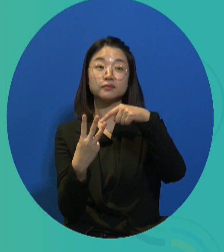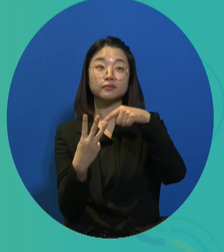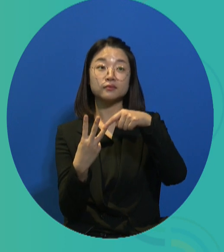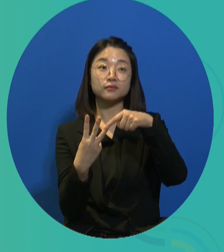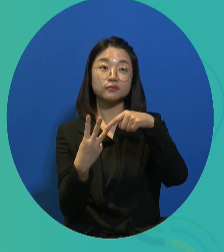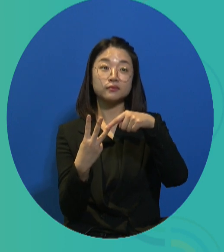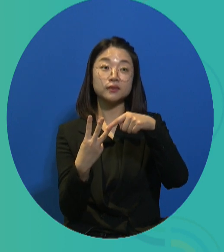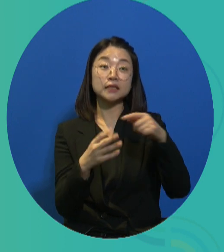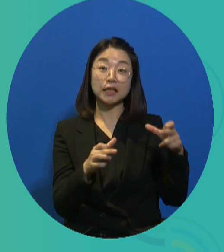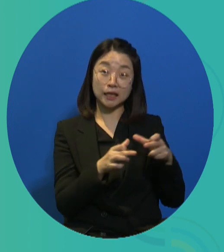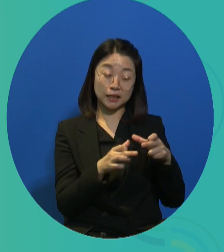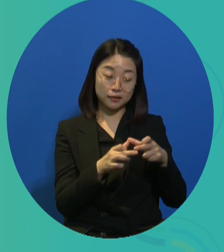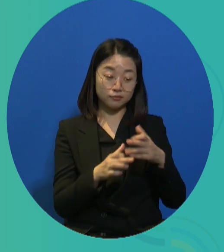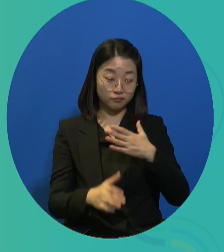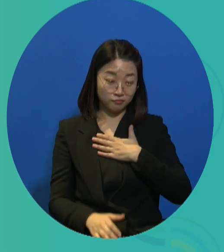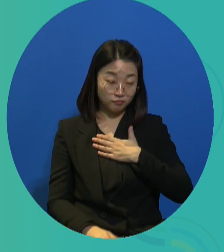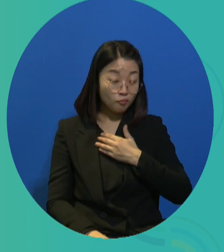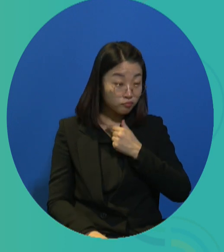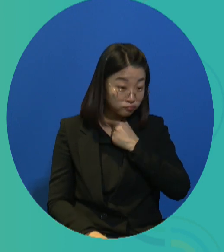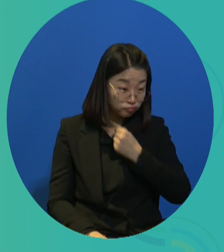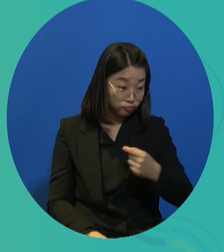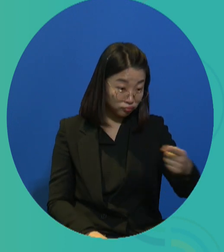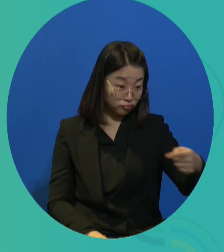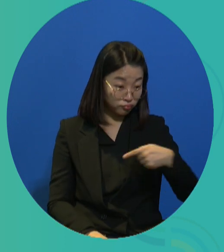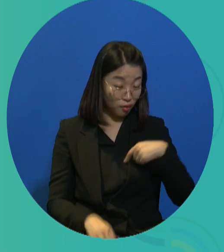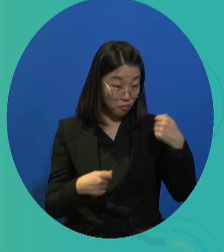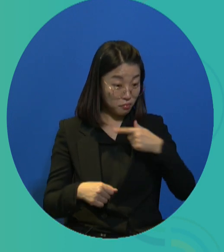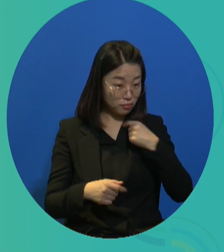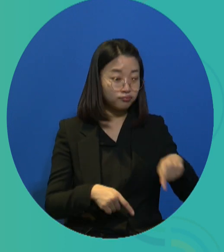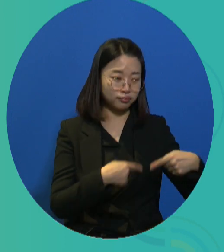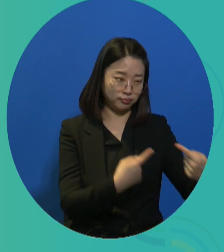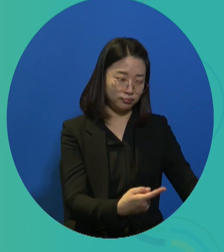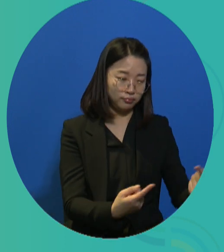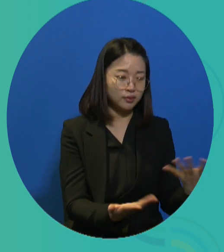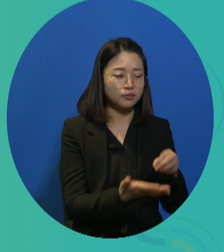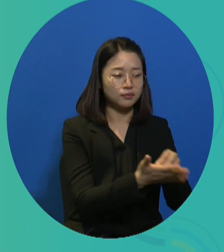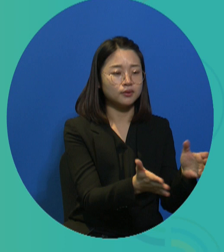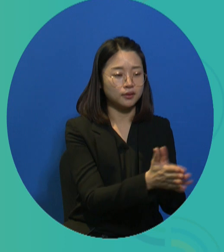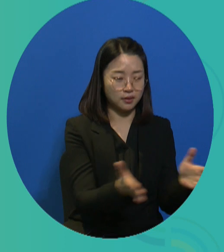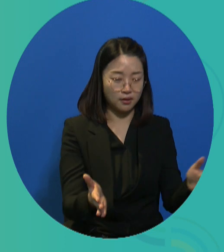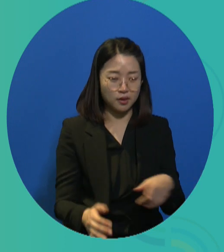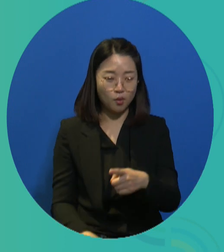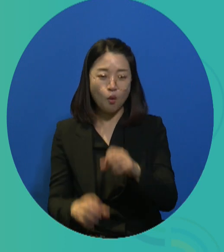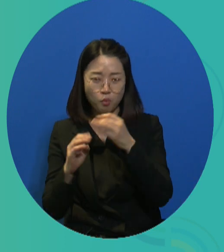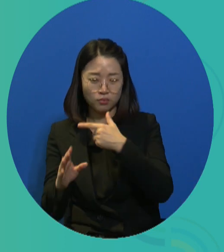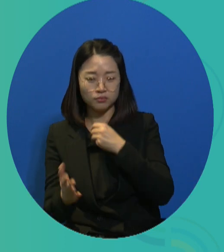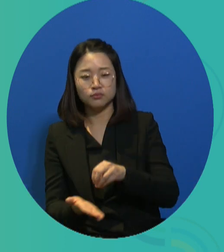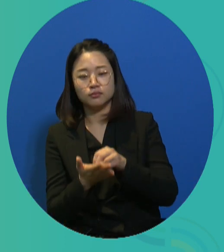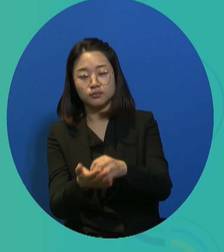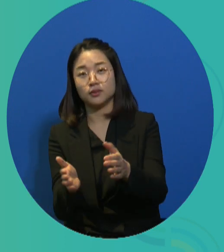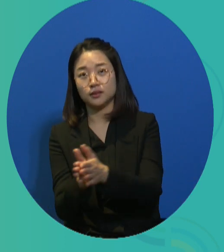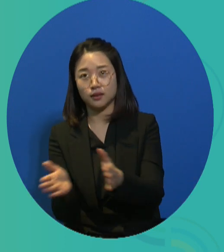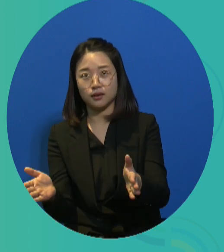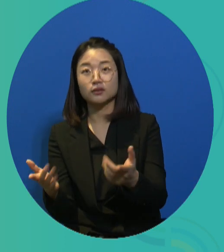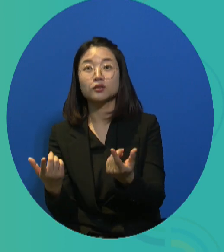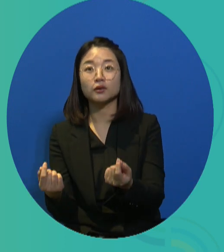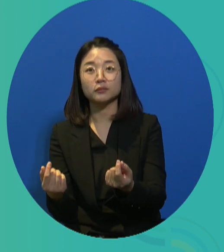So by focusing on these three domains and hiring severely disabled persons in these domains, they can